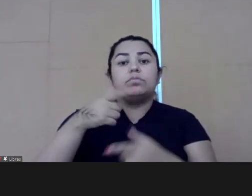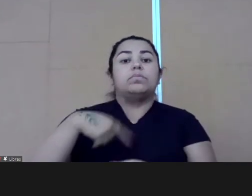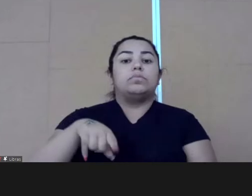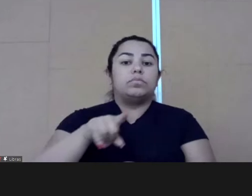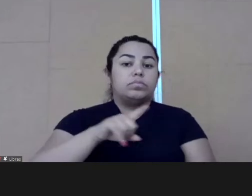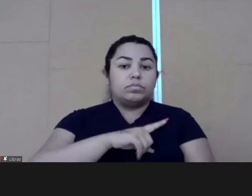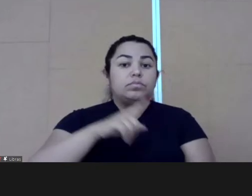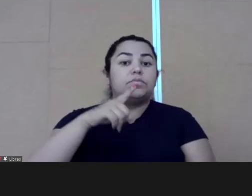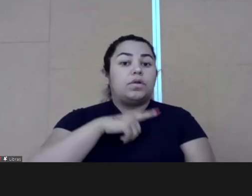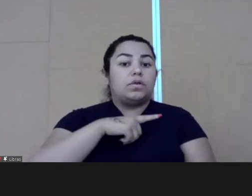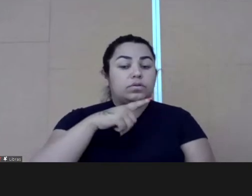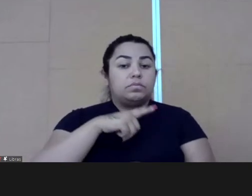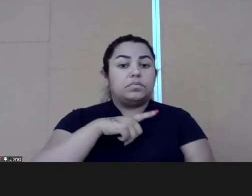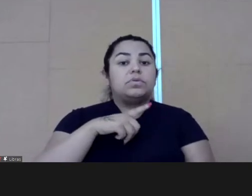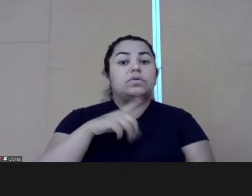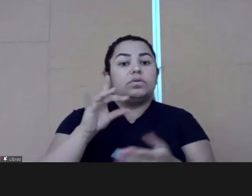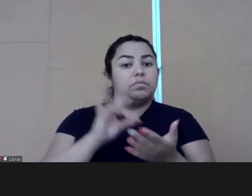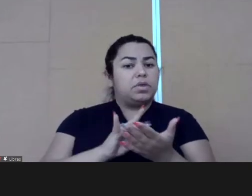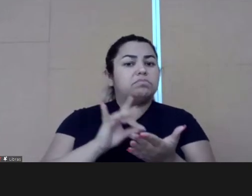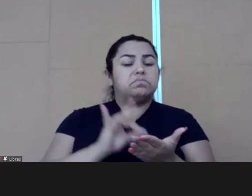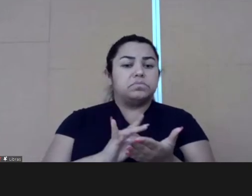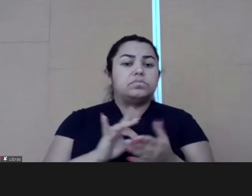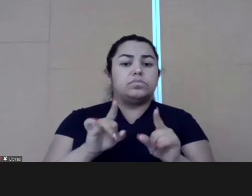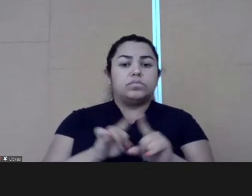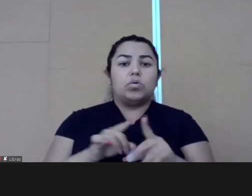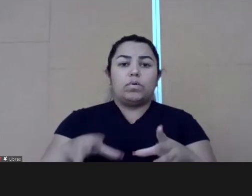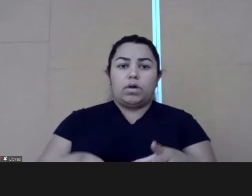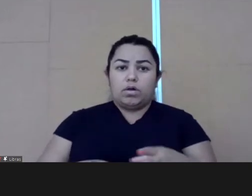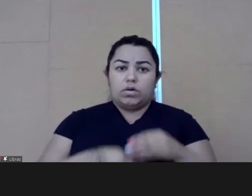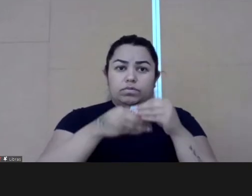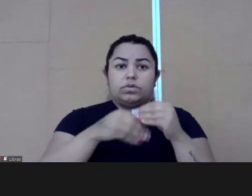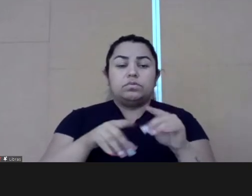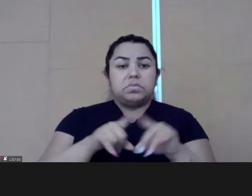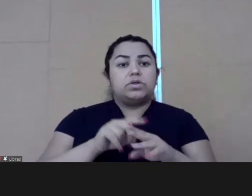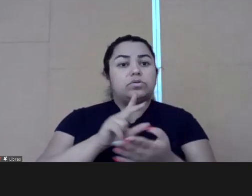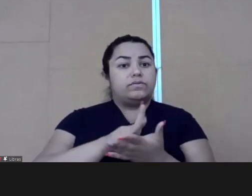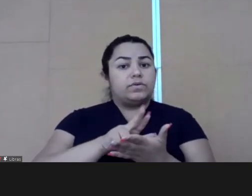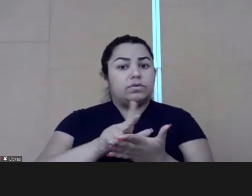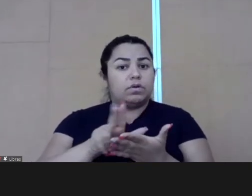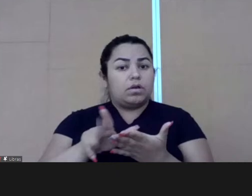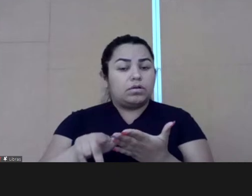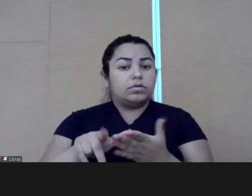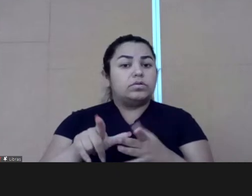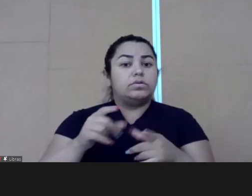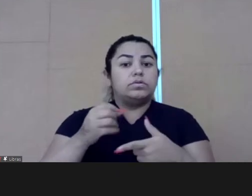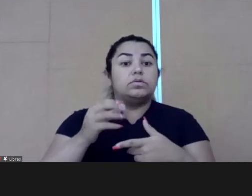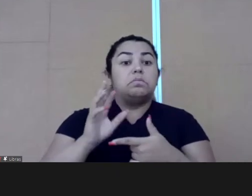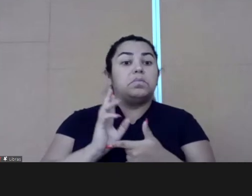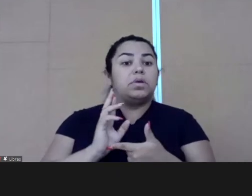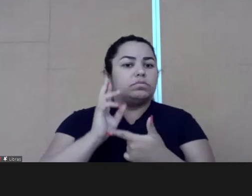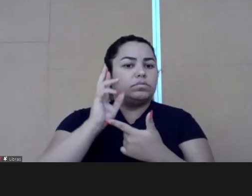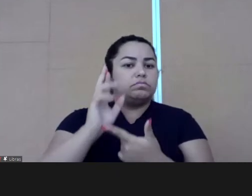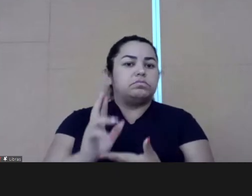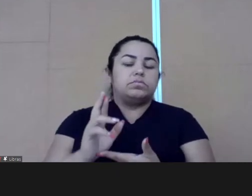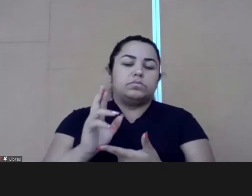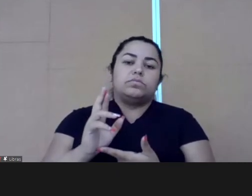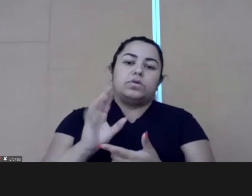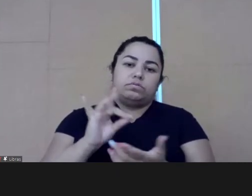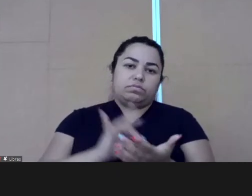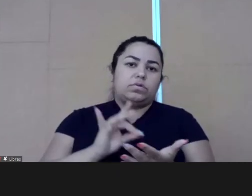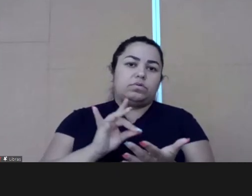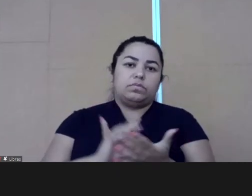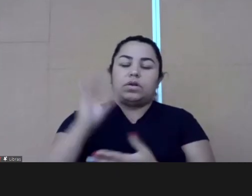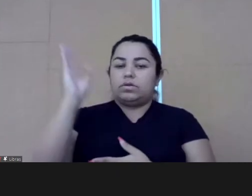our problems. And also also to have a better and plural